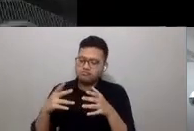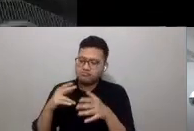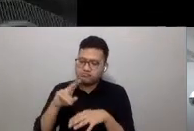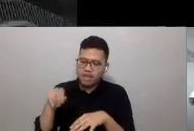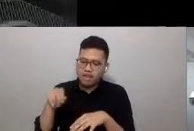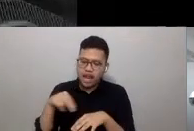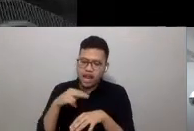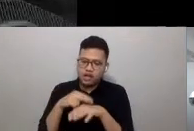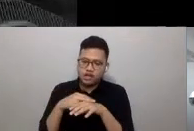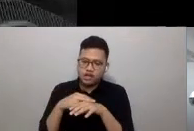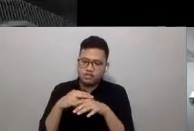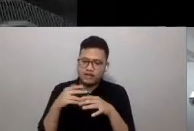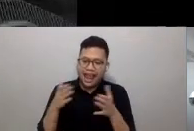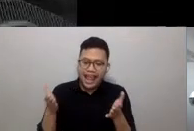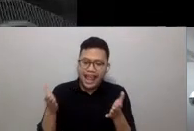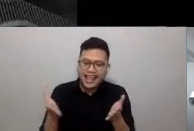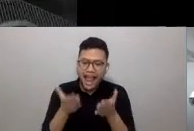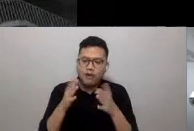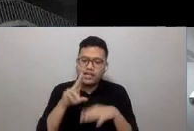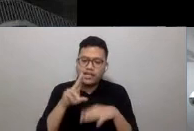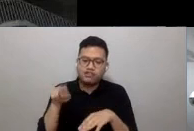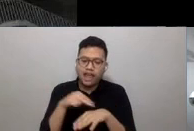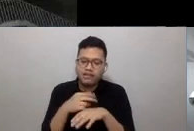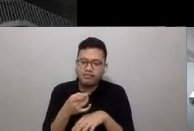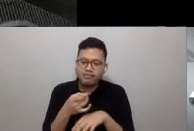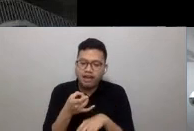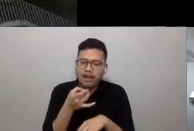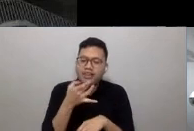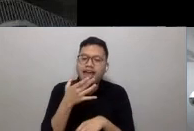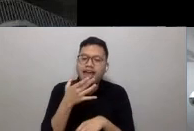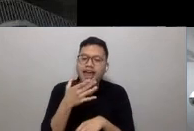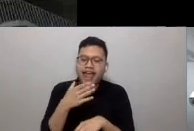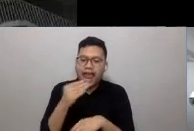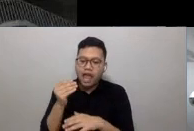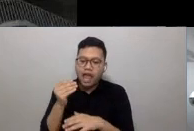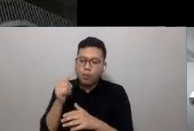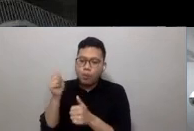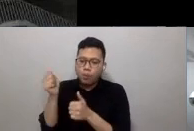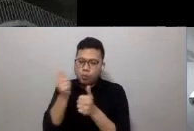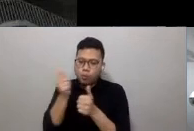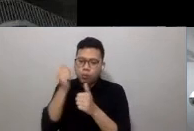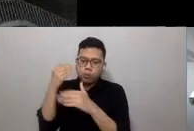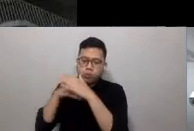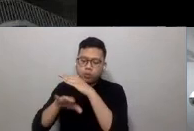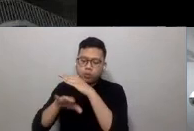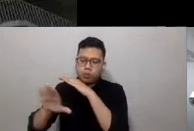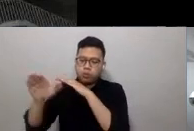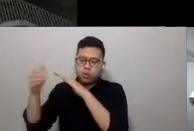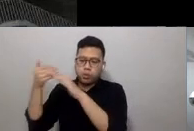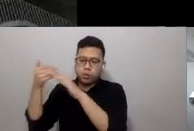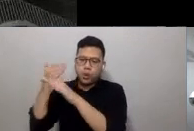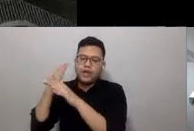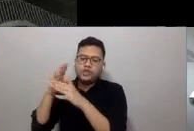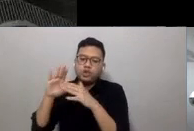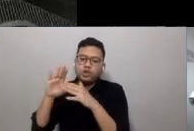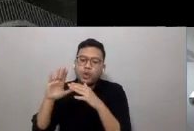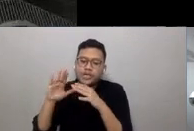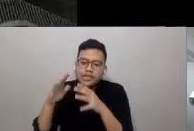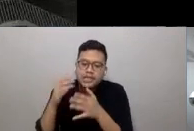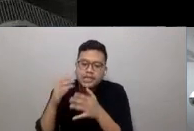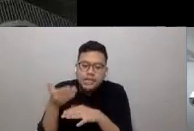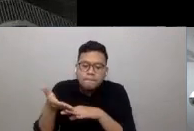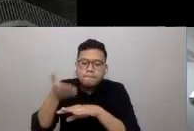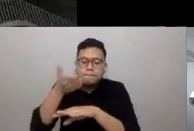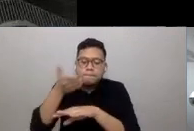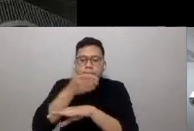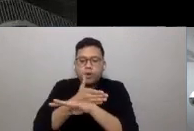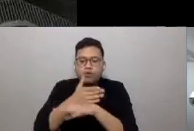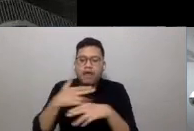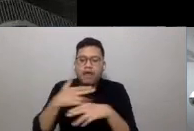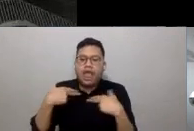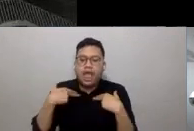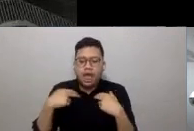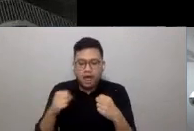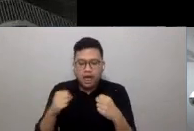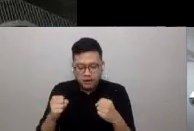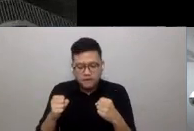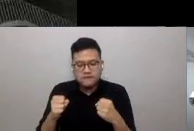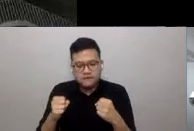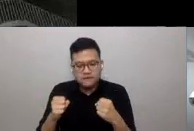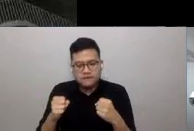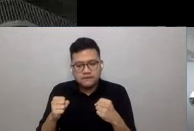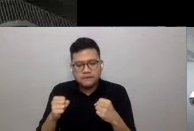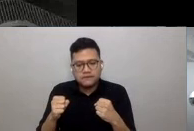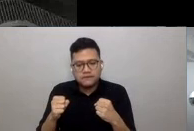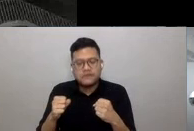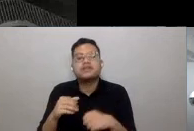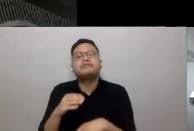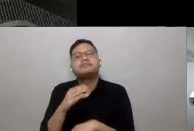as a means of enhancing the health and well-being of the individual and help combat viral agents via